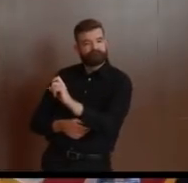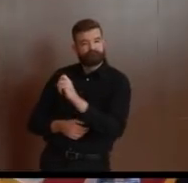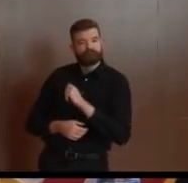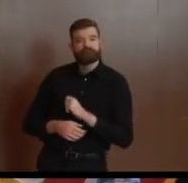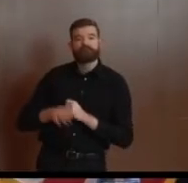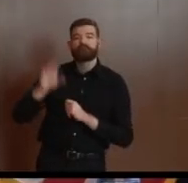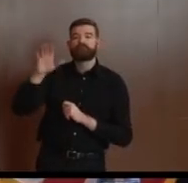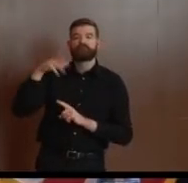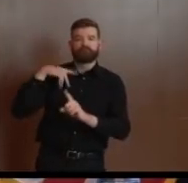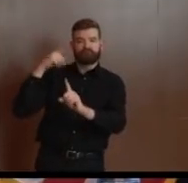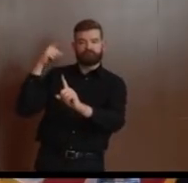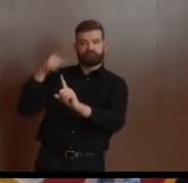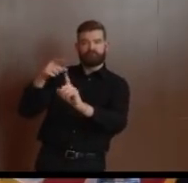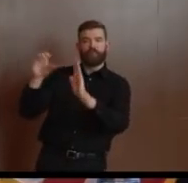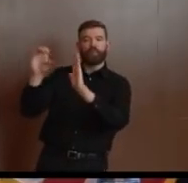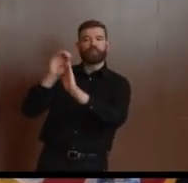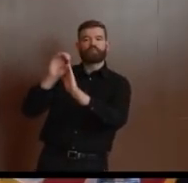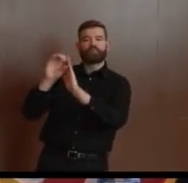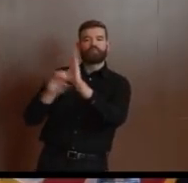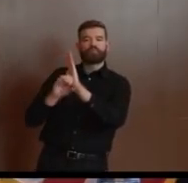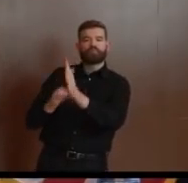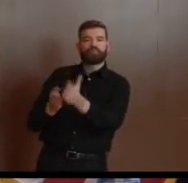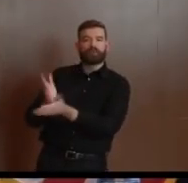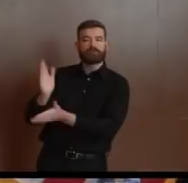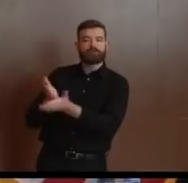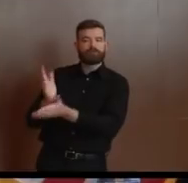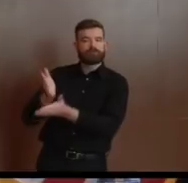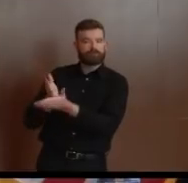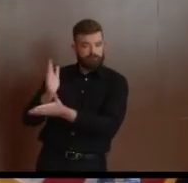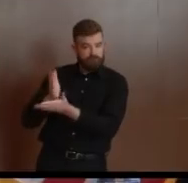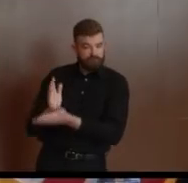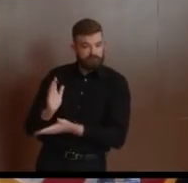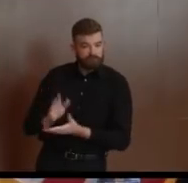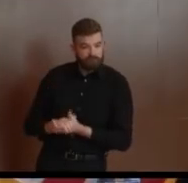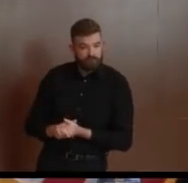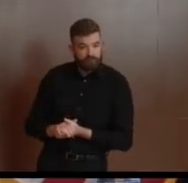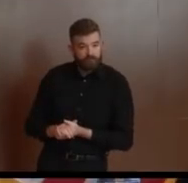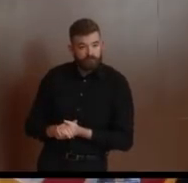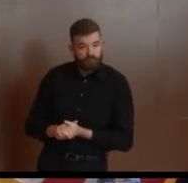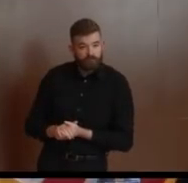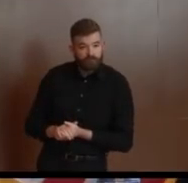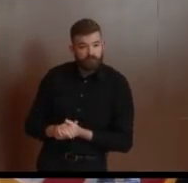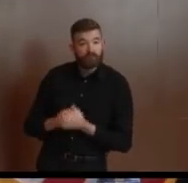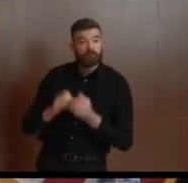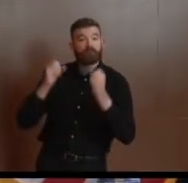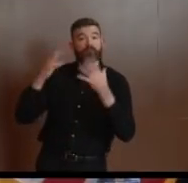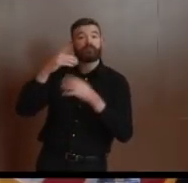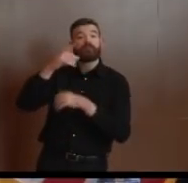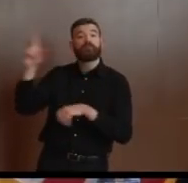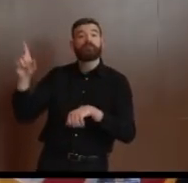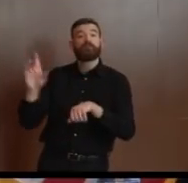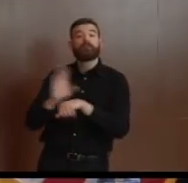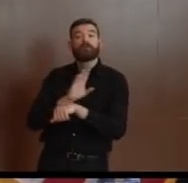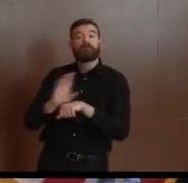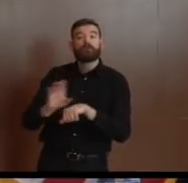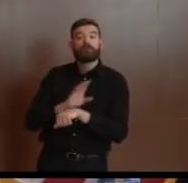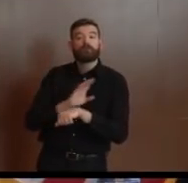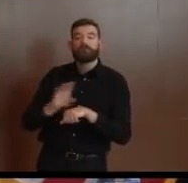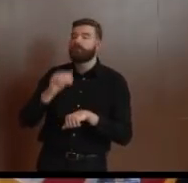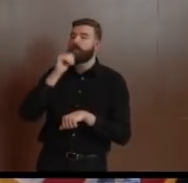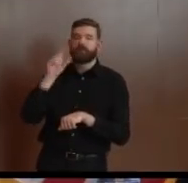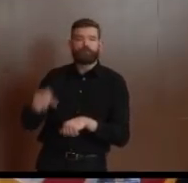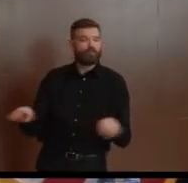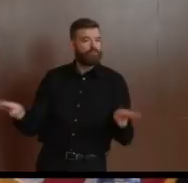exempt from the closures, but you didn't exempt self-defense centers, gun stores, FFLs,